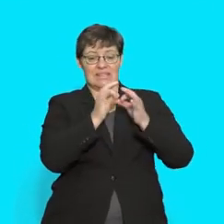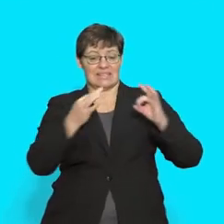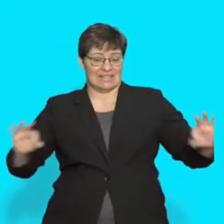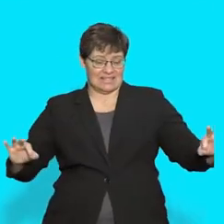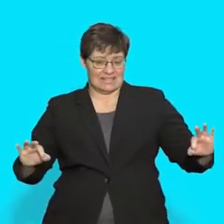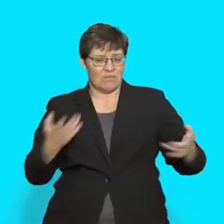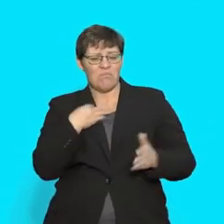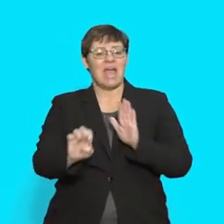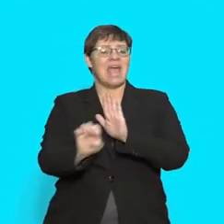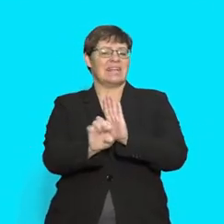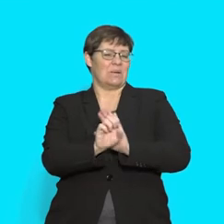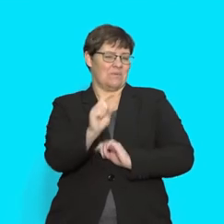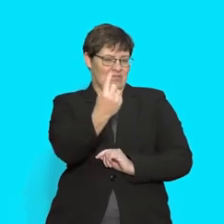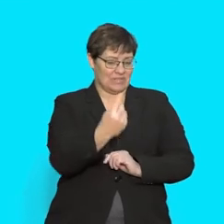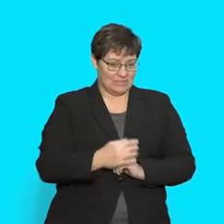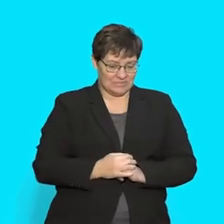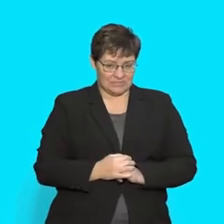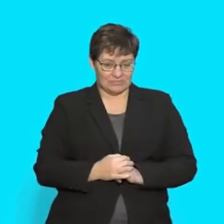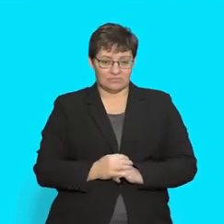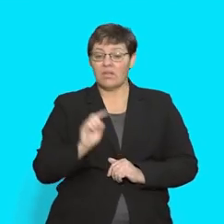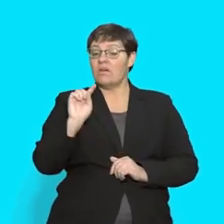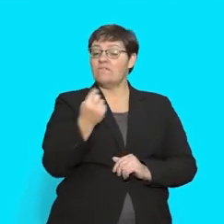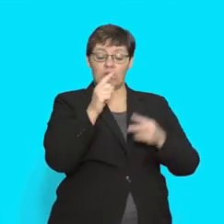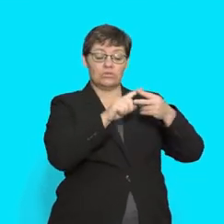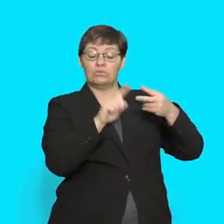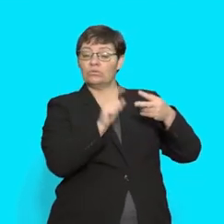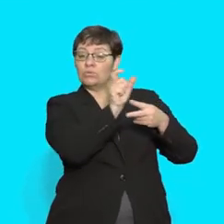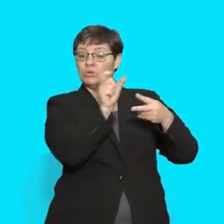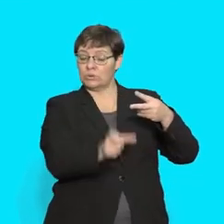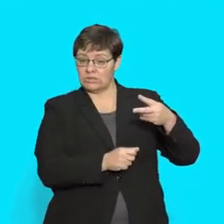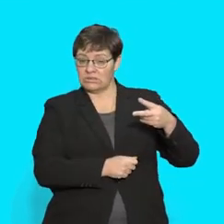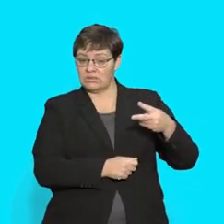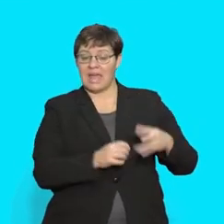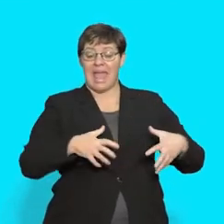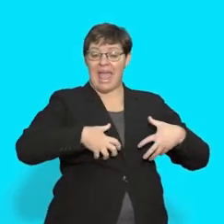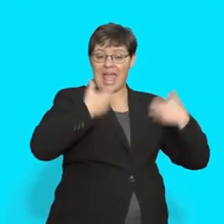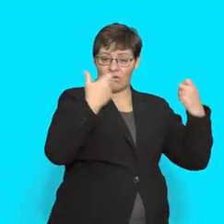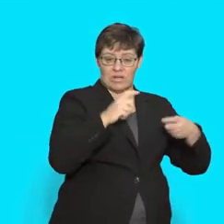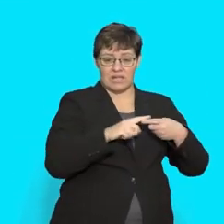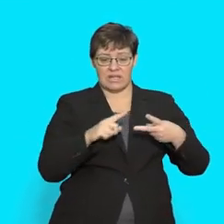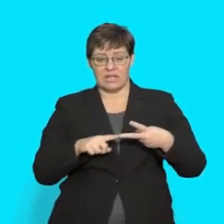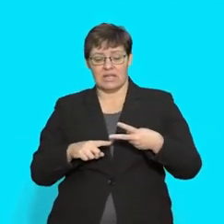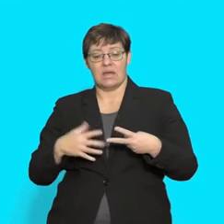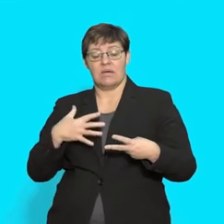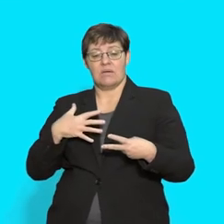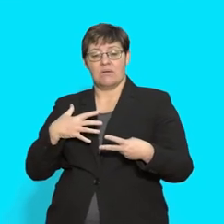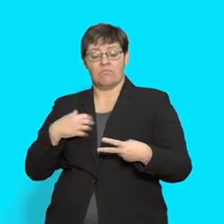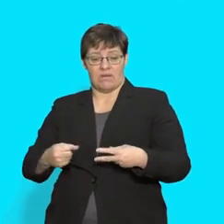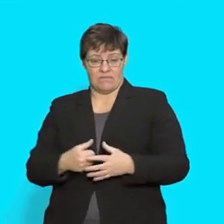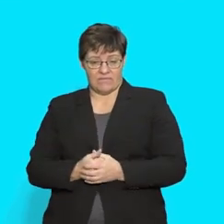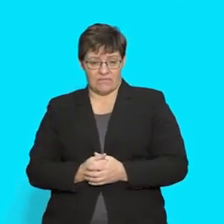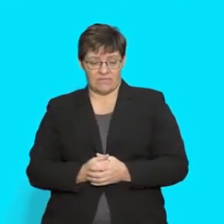some examples first. The first two words are angry and break. Say